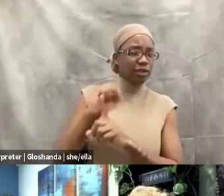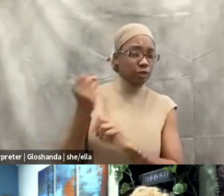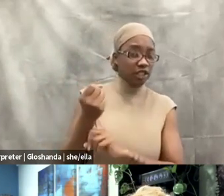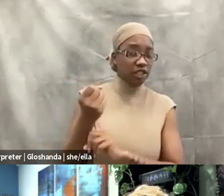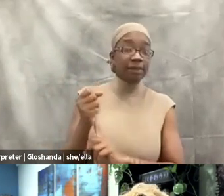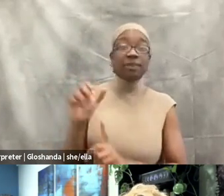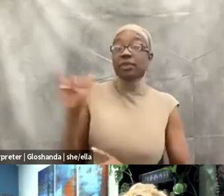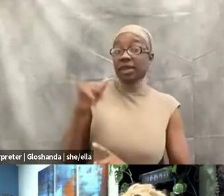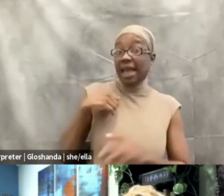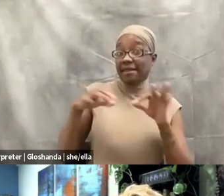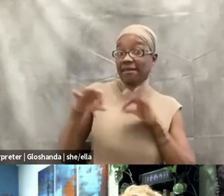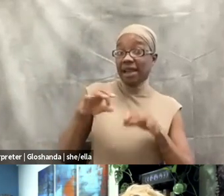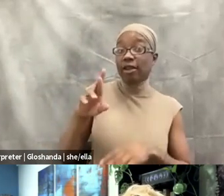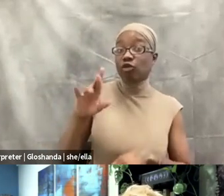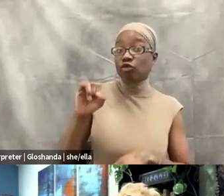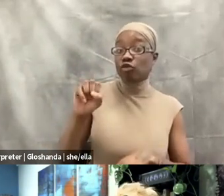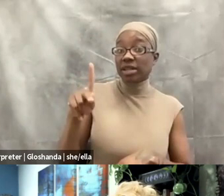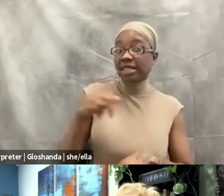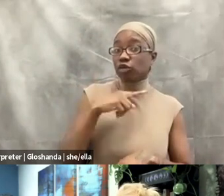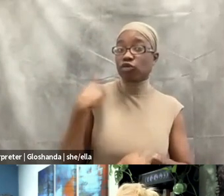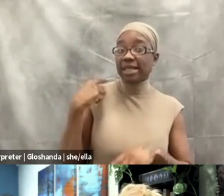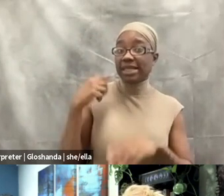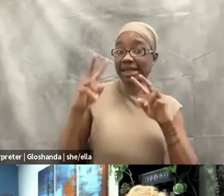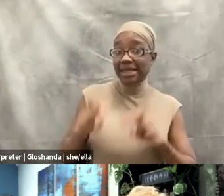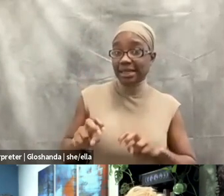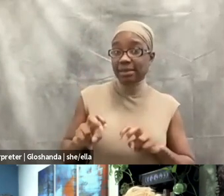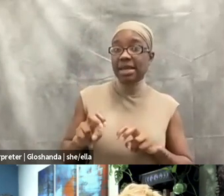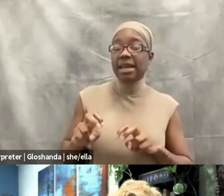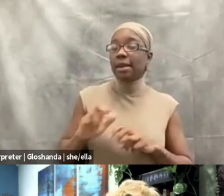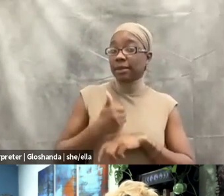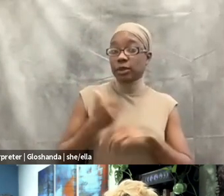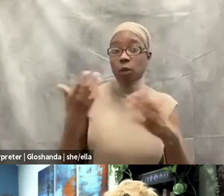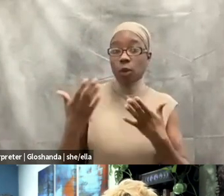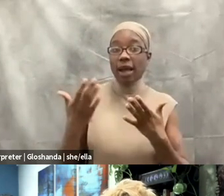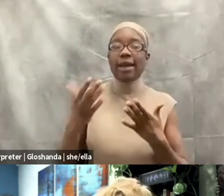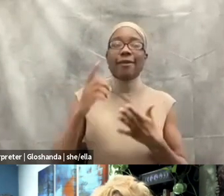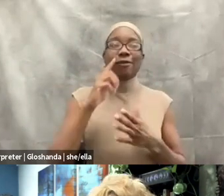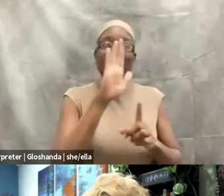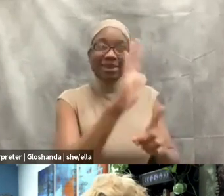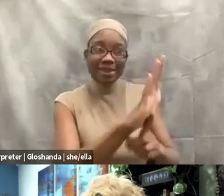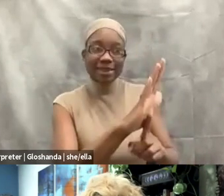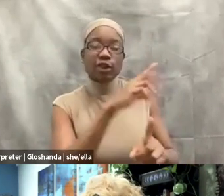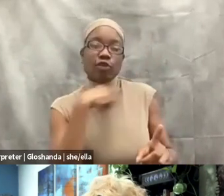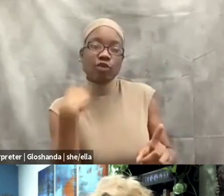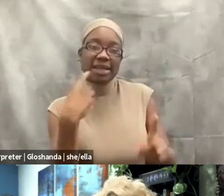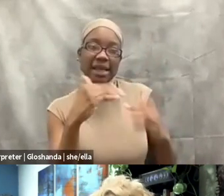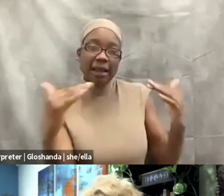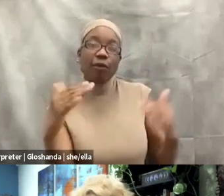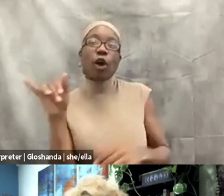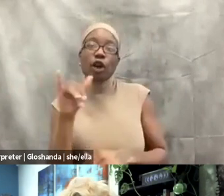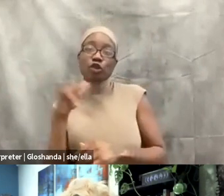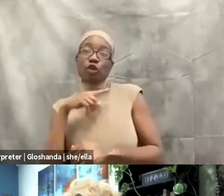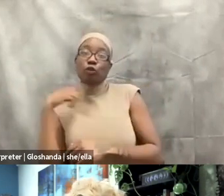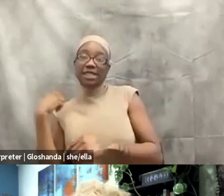a risk assessment that you do, um, about that person's risk level, but you're also going to define the risk that you are bringing into the